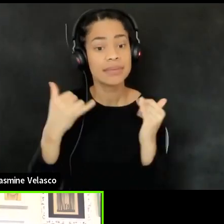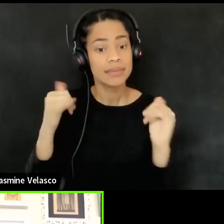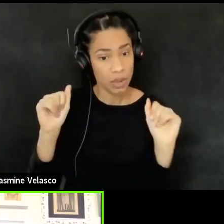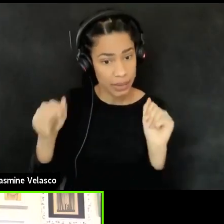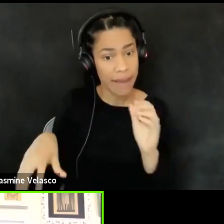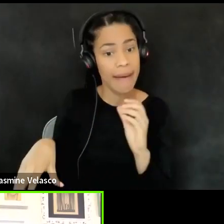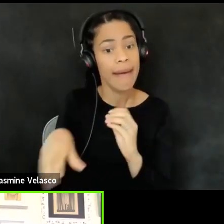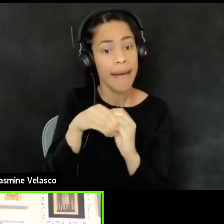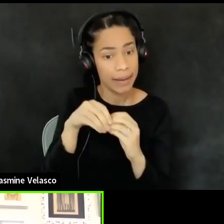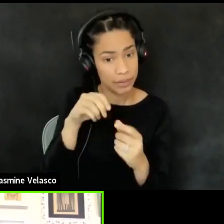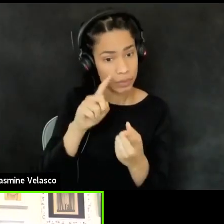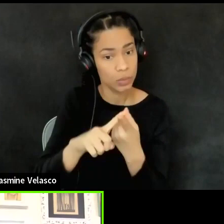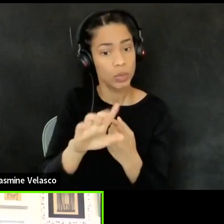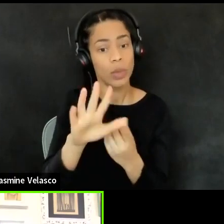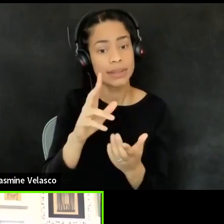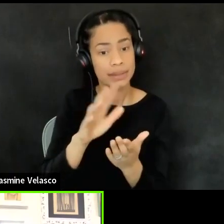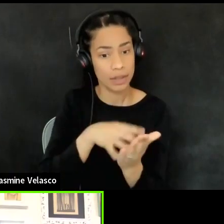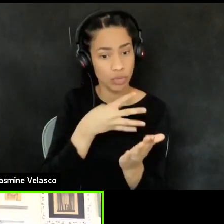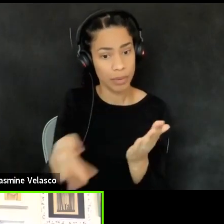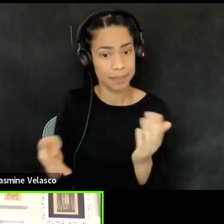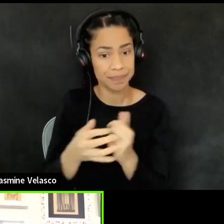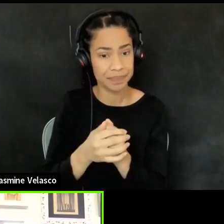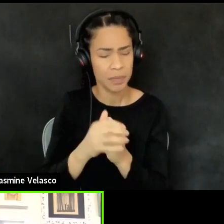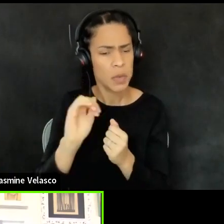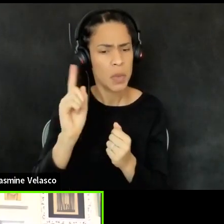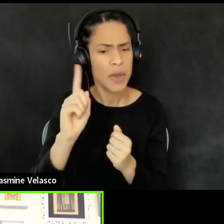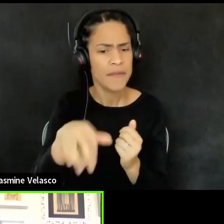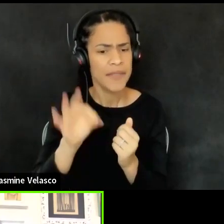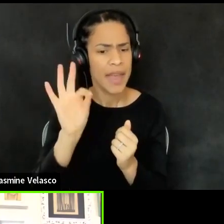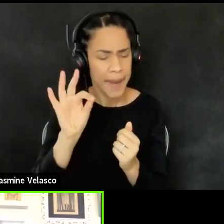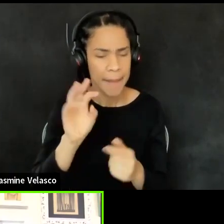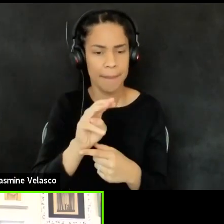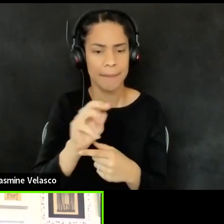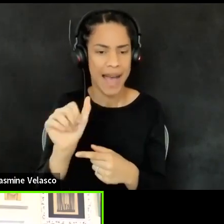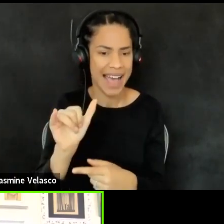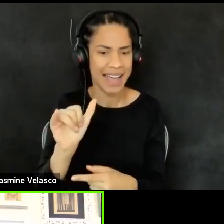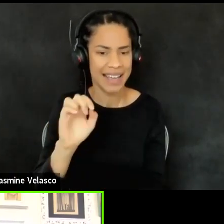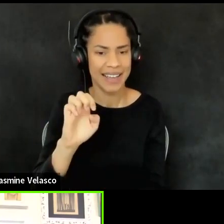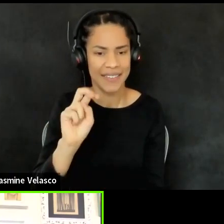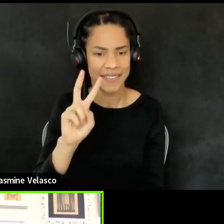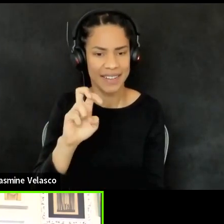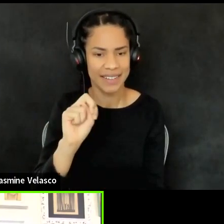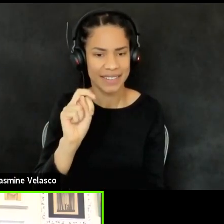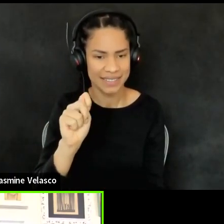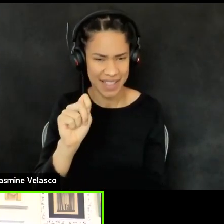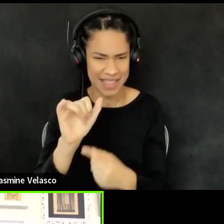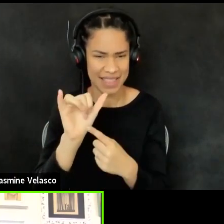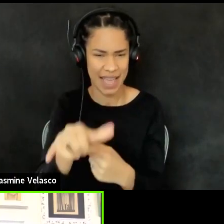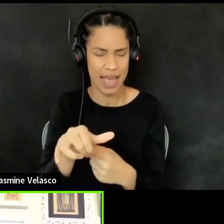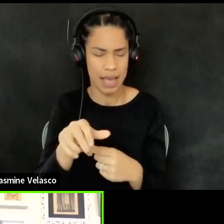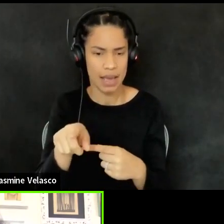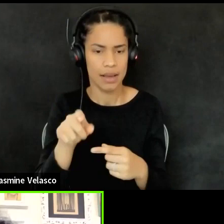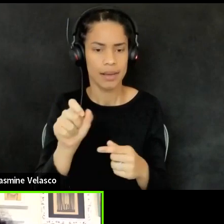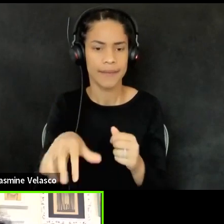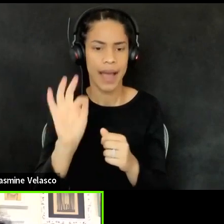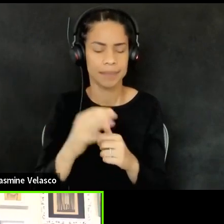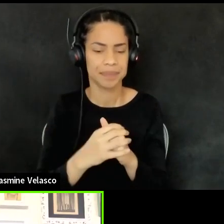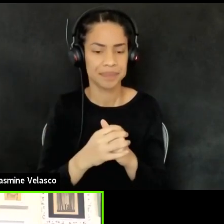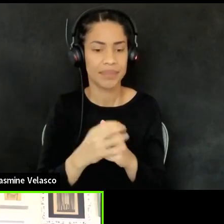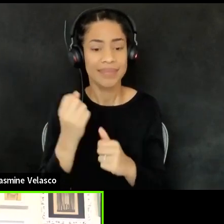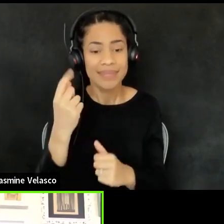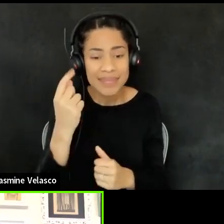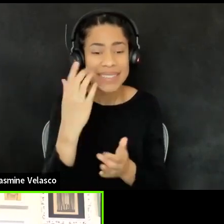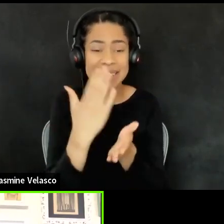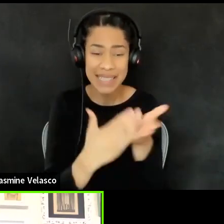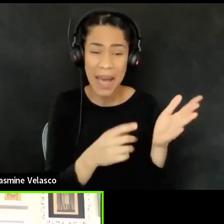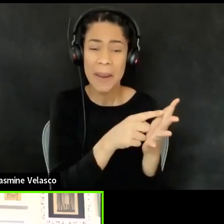personalized schedule, which can be accessed in the My Event tab. But there are a handful which were first come, first